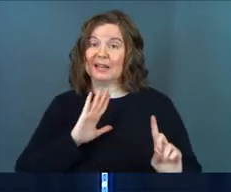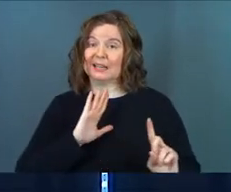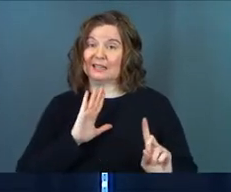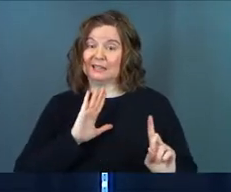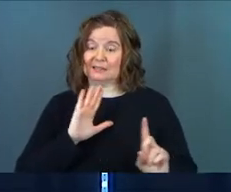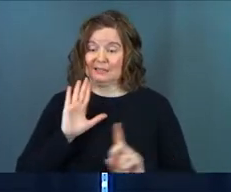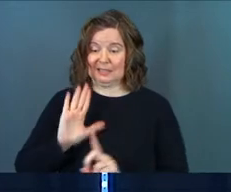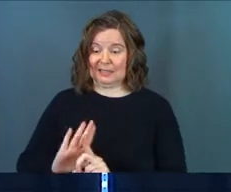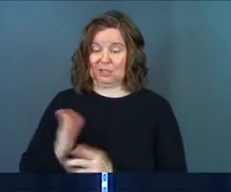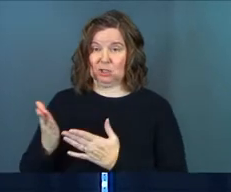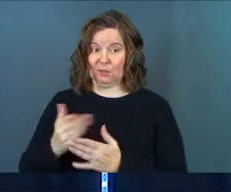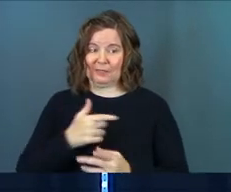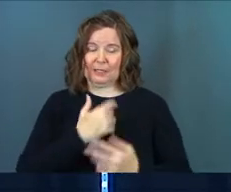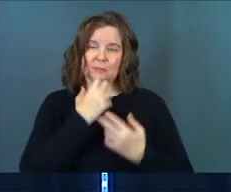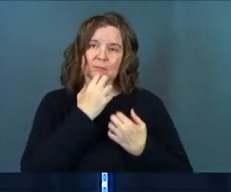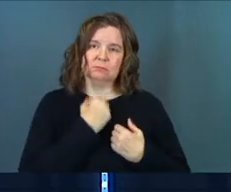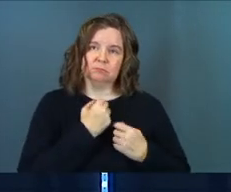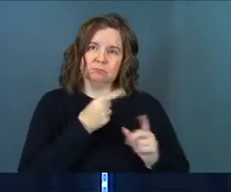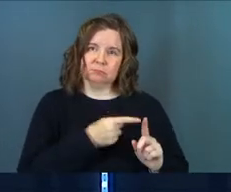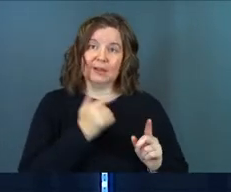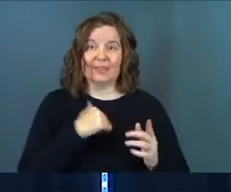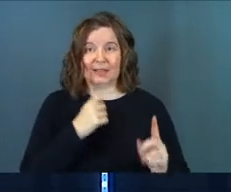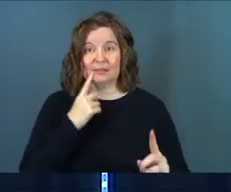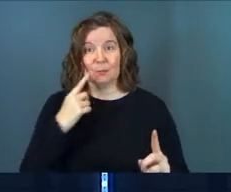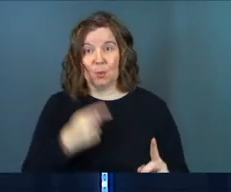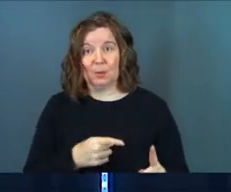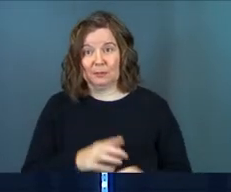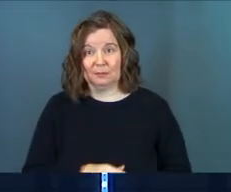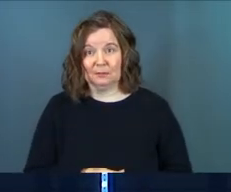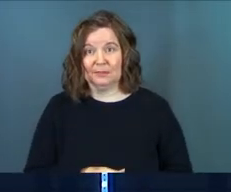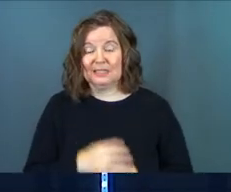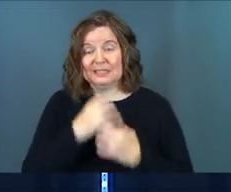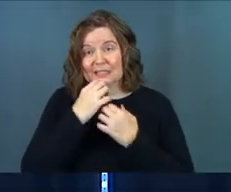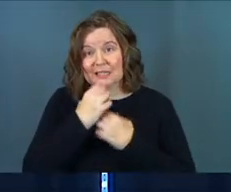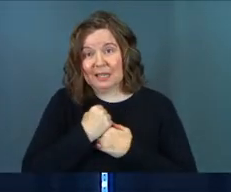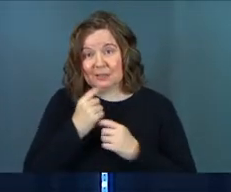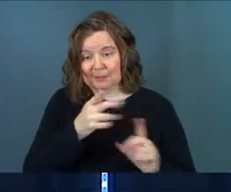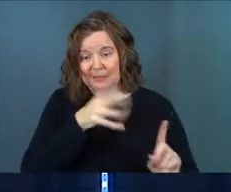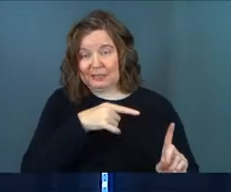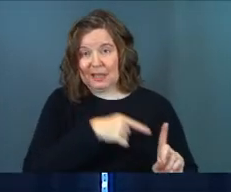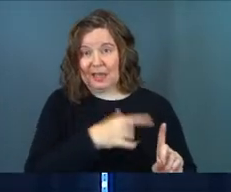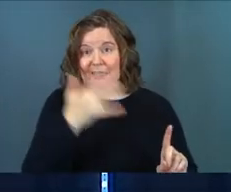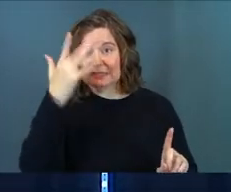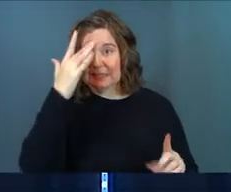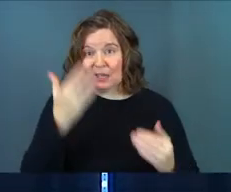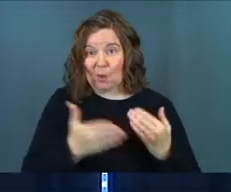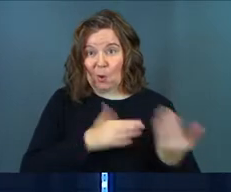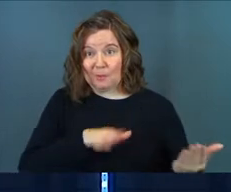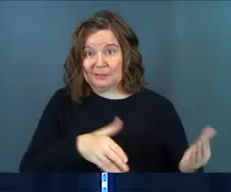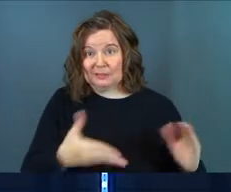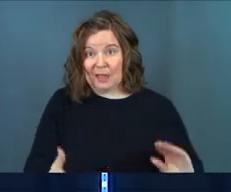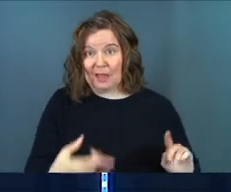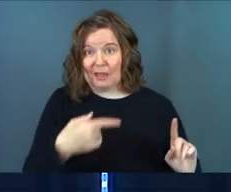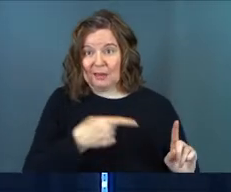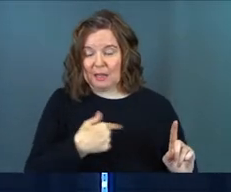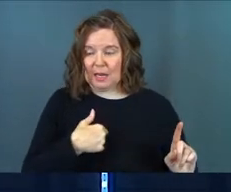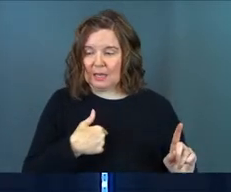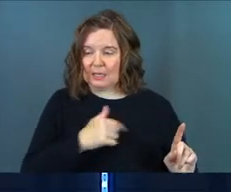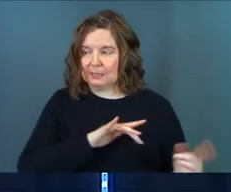But his servant, who he cares about, that's the point. He cares about this guy. Sick, almost dead, and